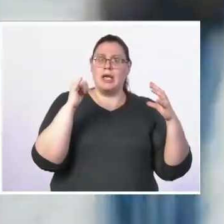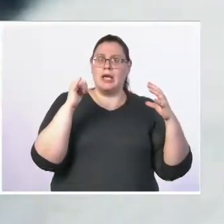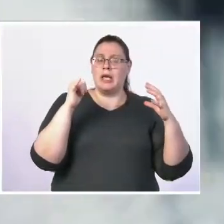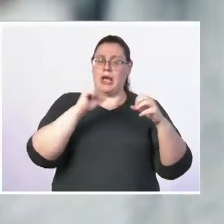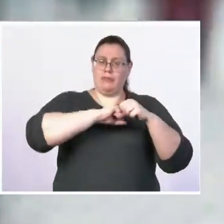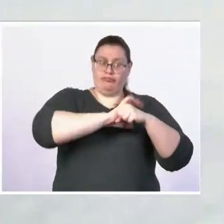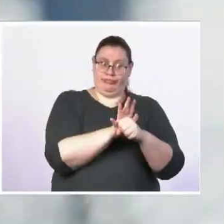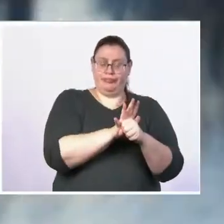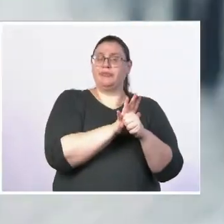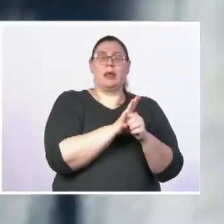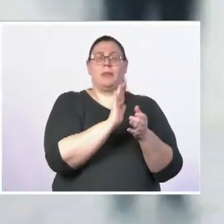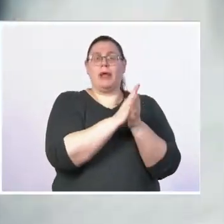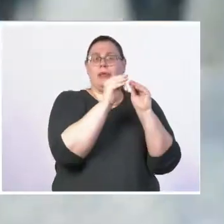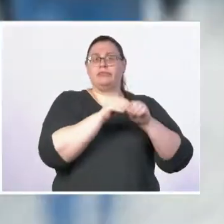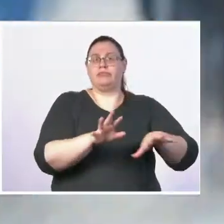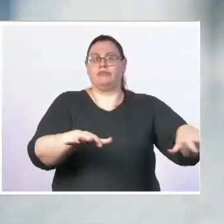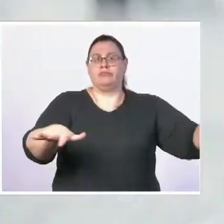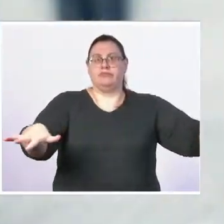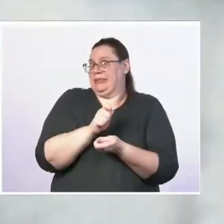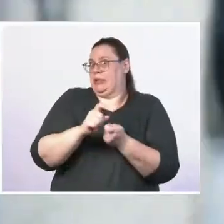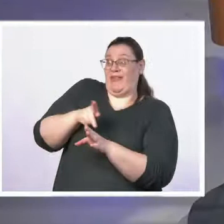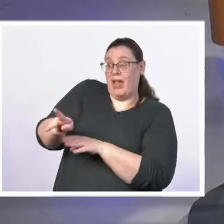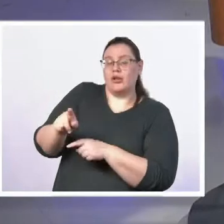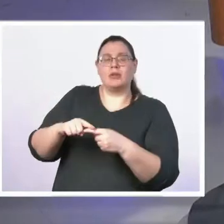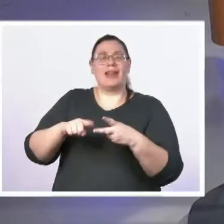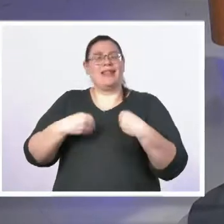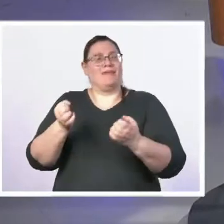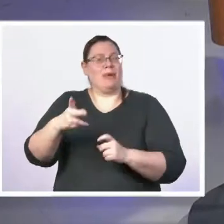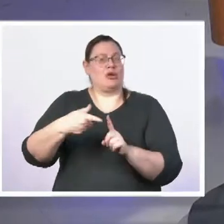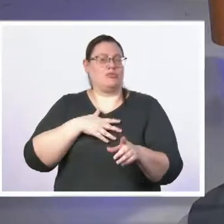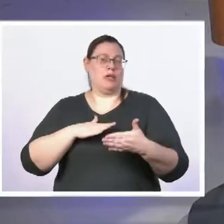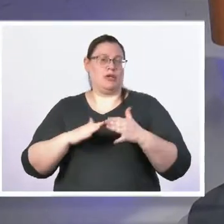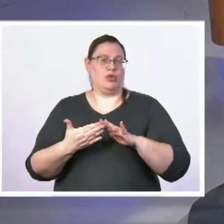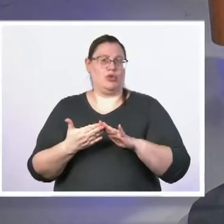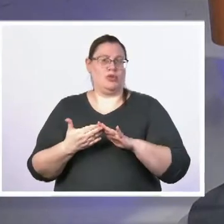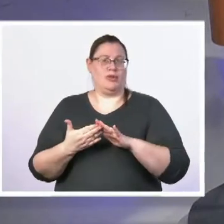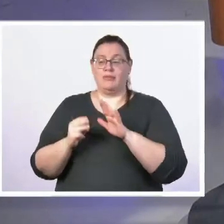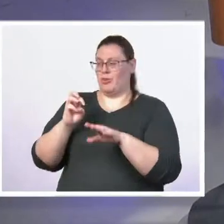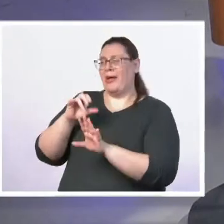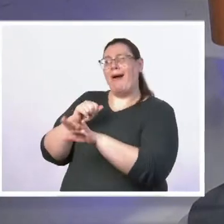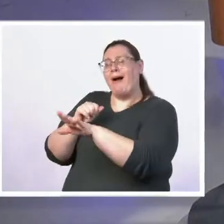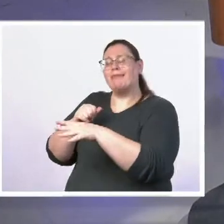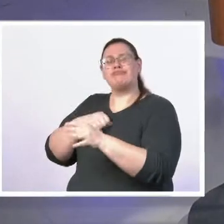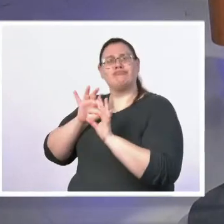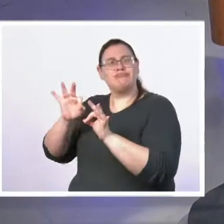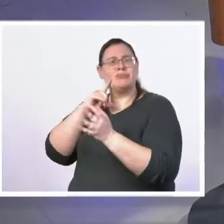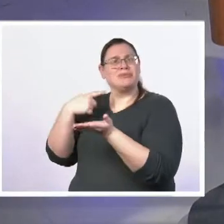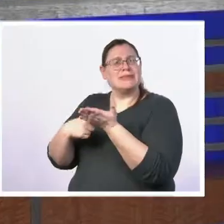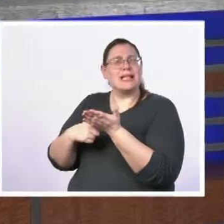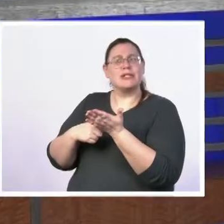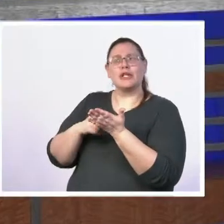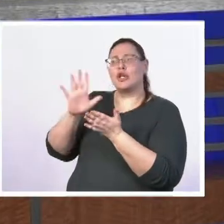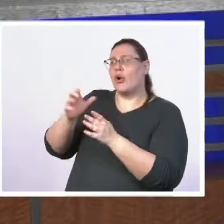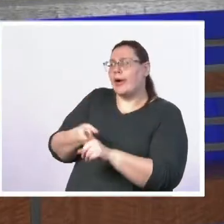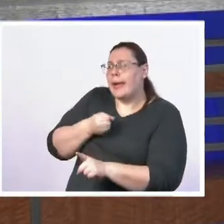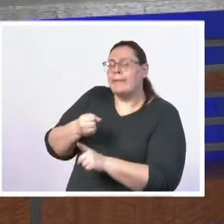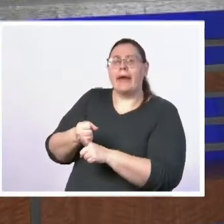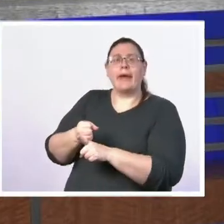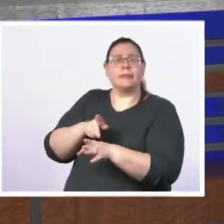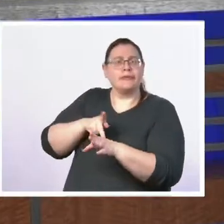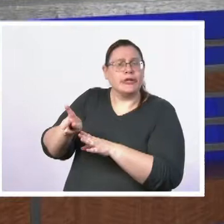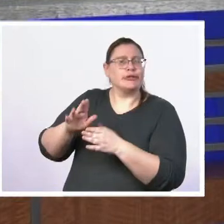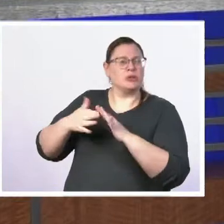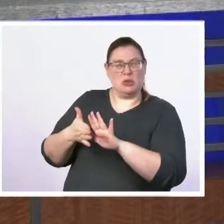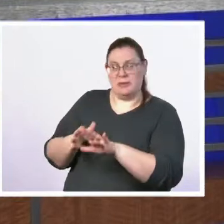context and it spread pretty quickly so let's talk about your profession your community and the impact it has having worked